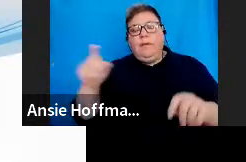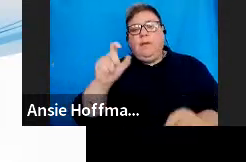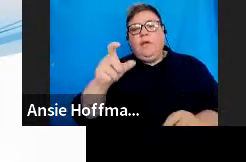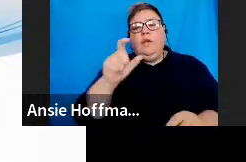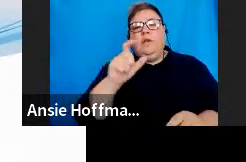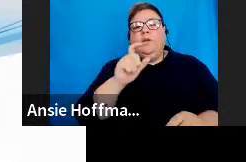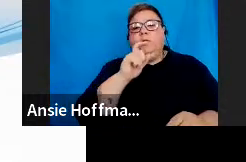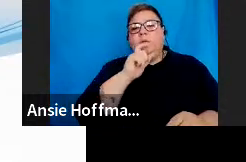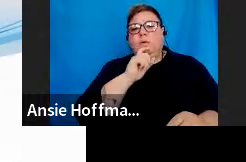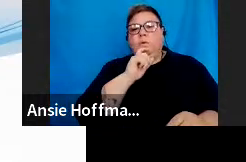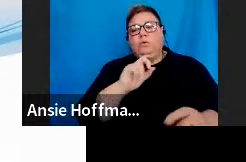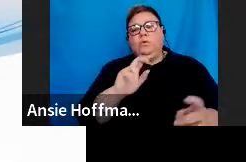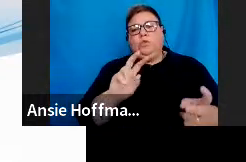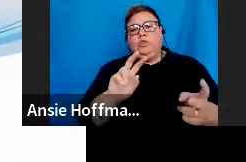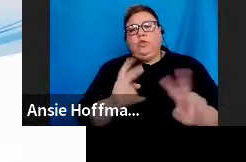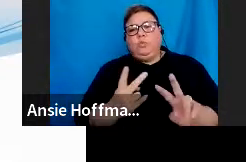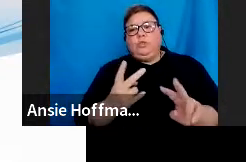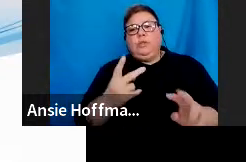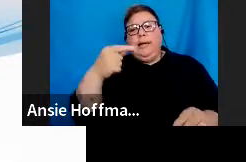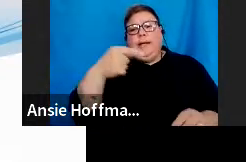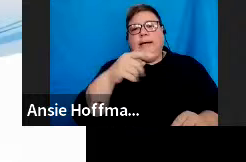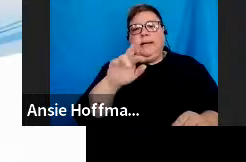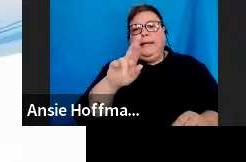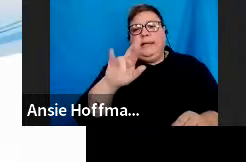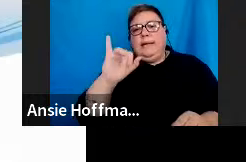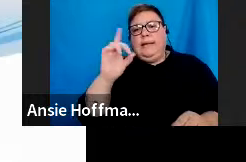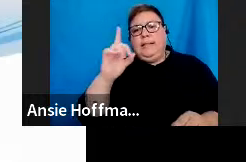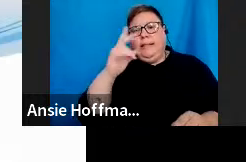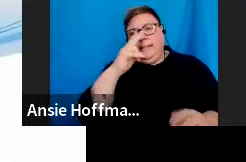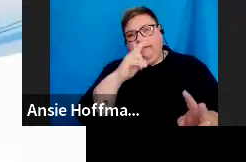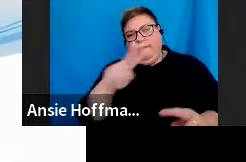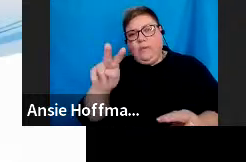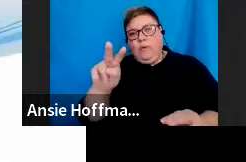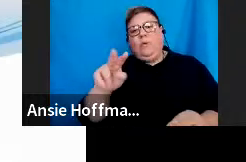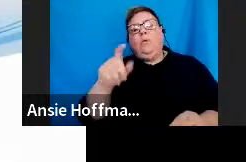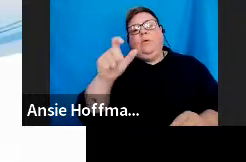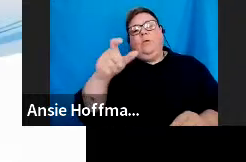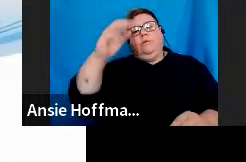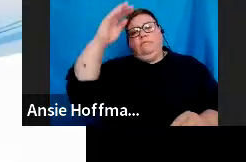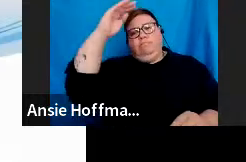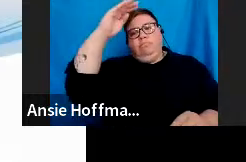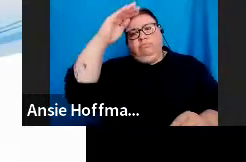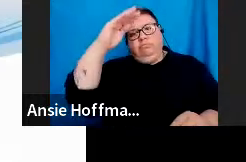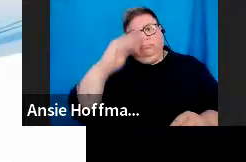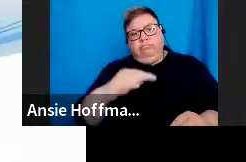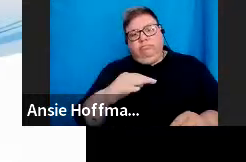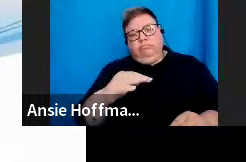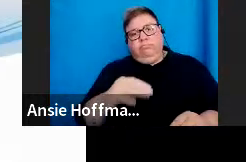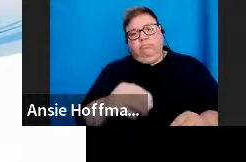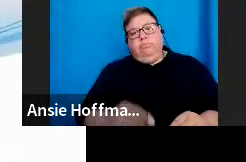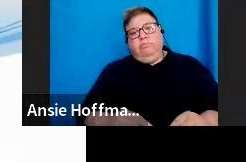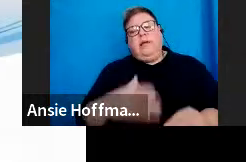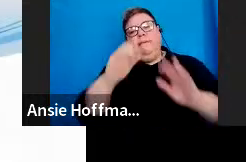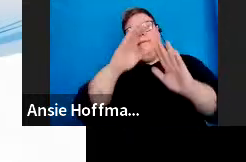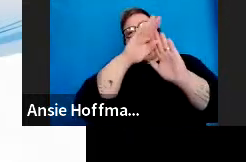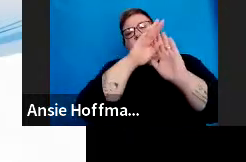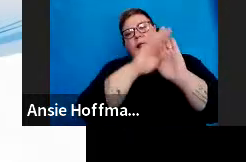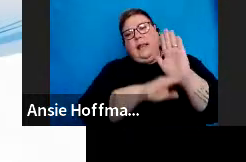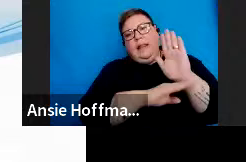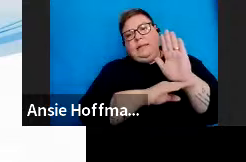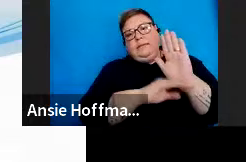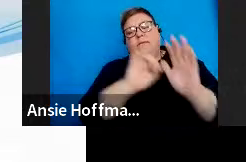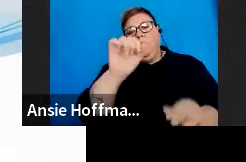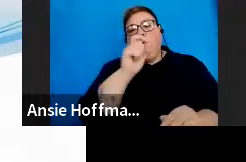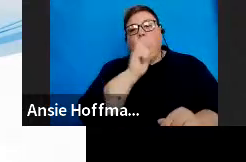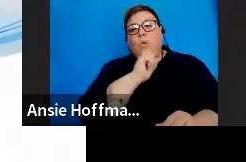grid view option. And this will list the users. This will have a list of the users, of your users,